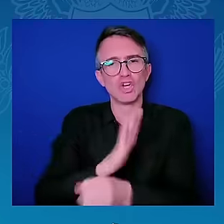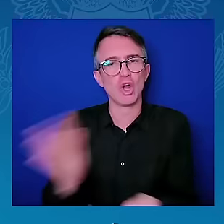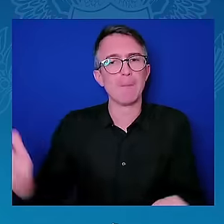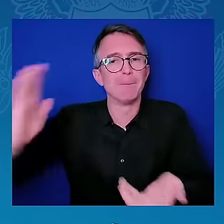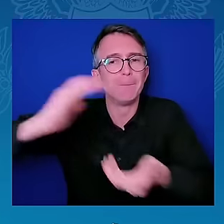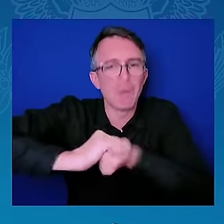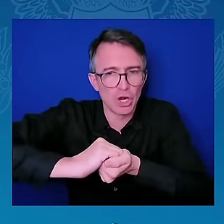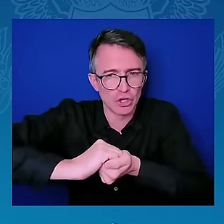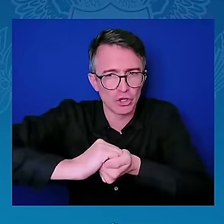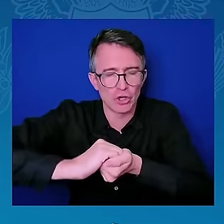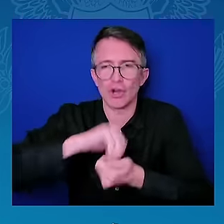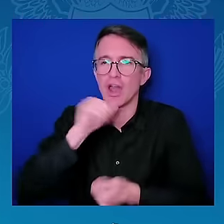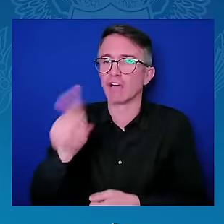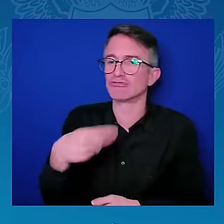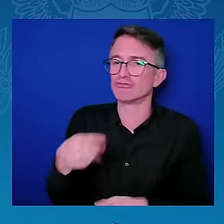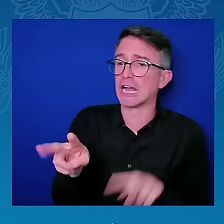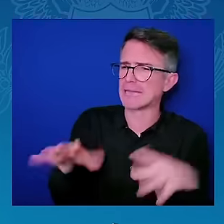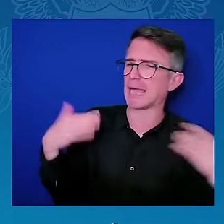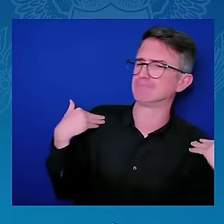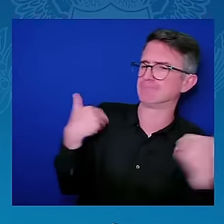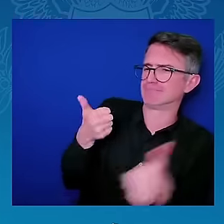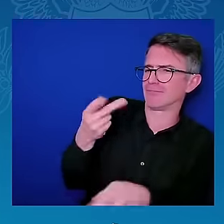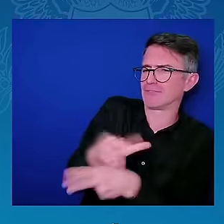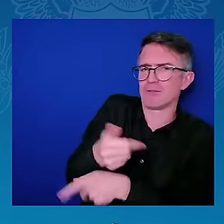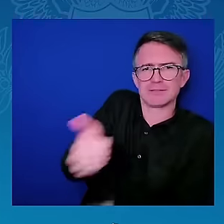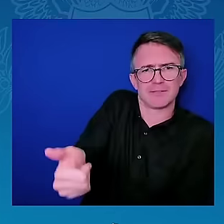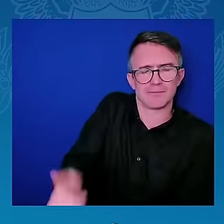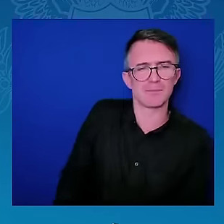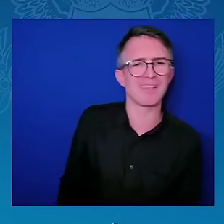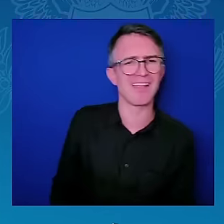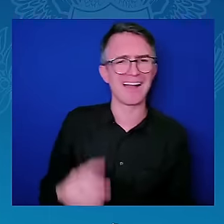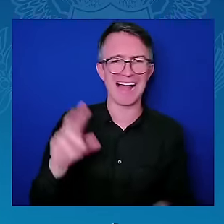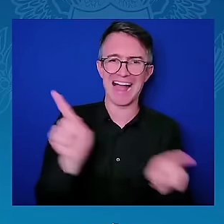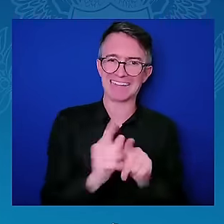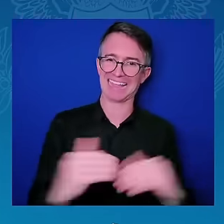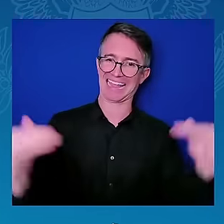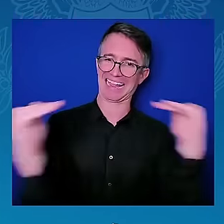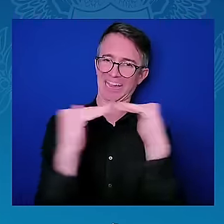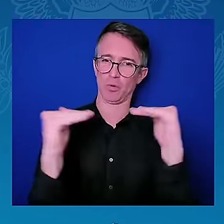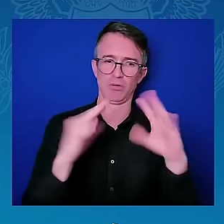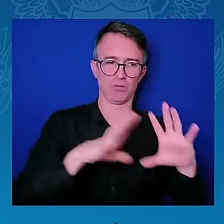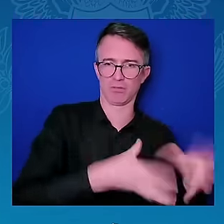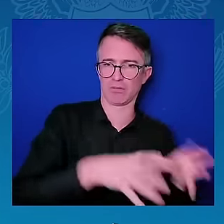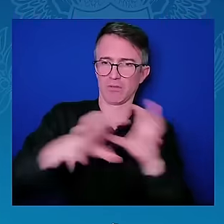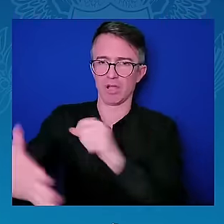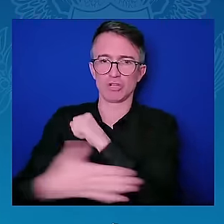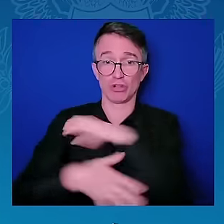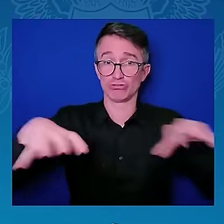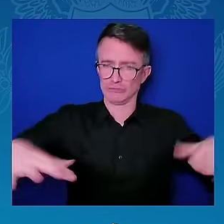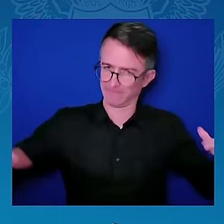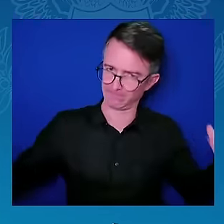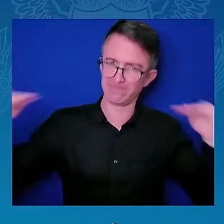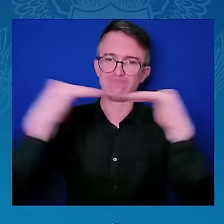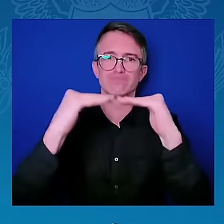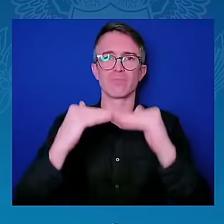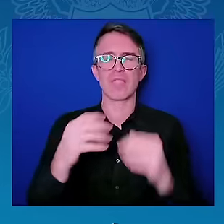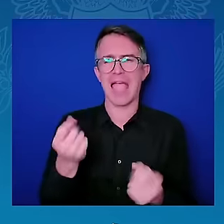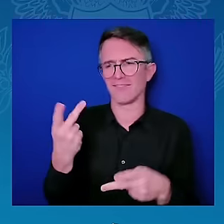the capacity that exists and has been proven to be strong on the continent,